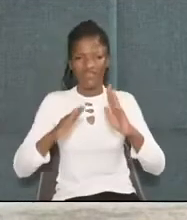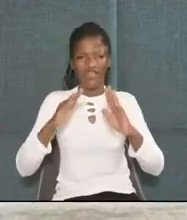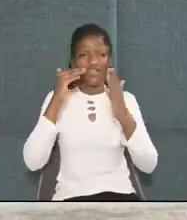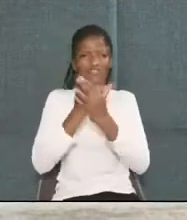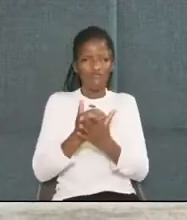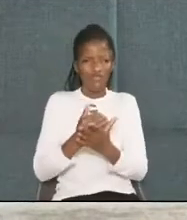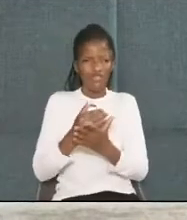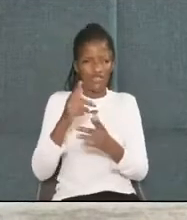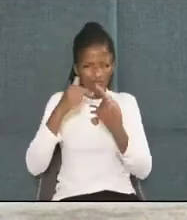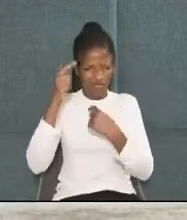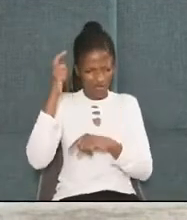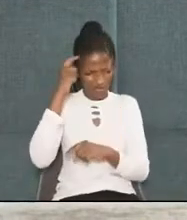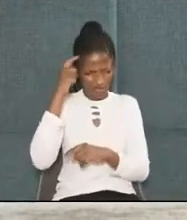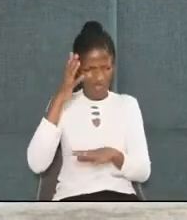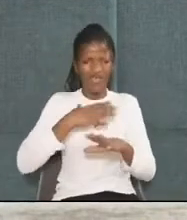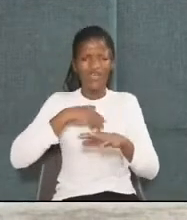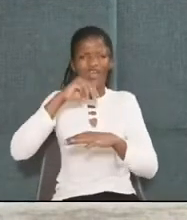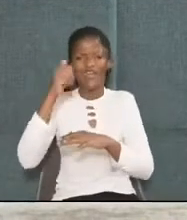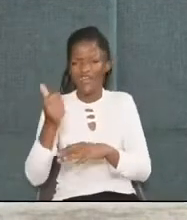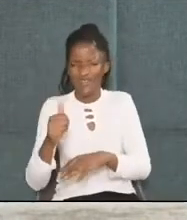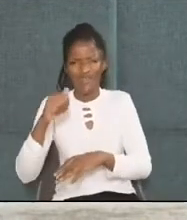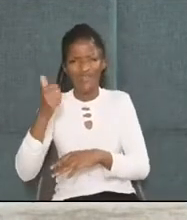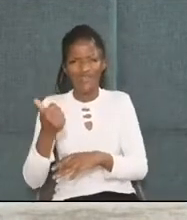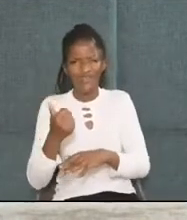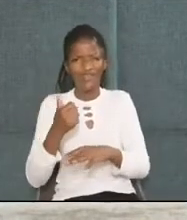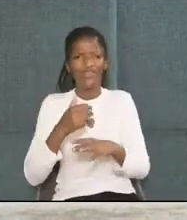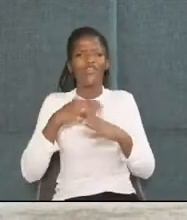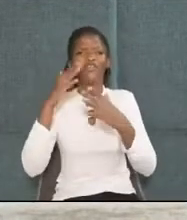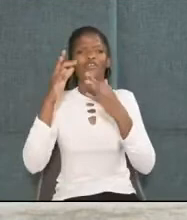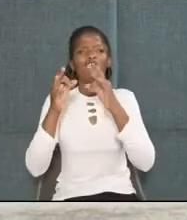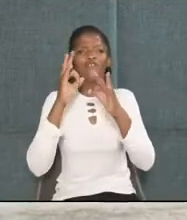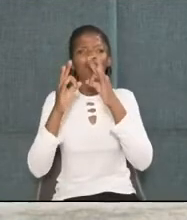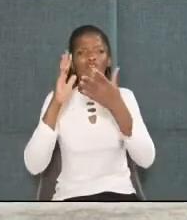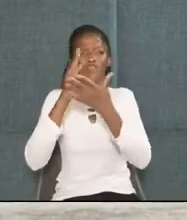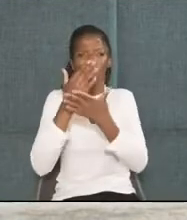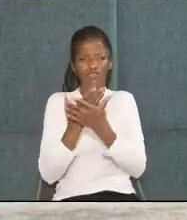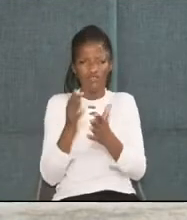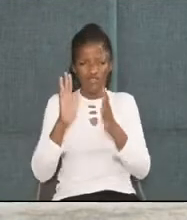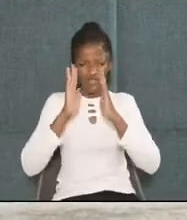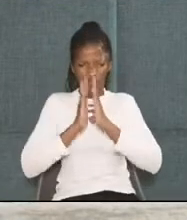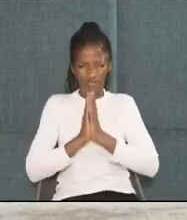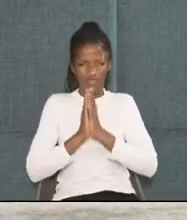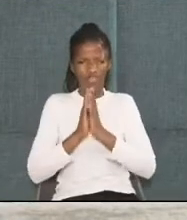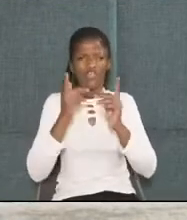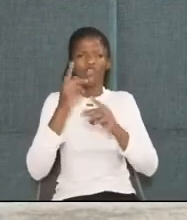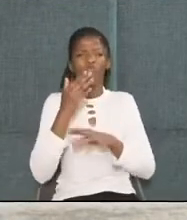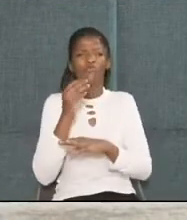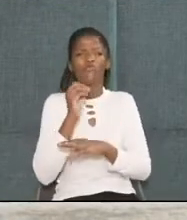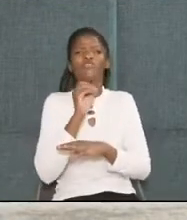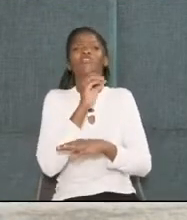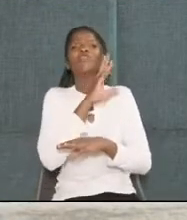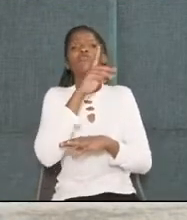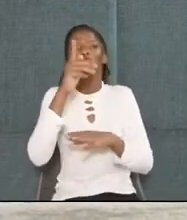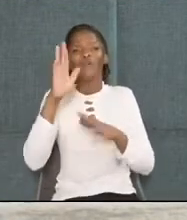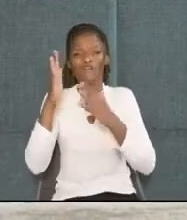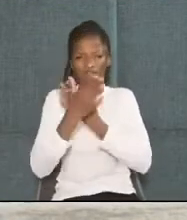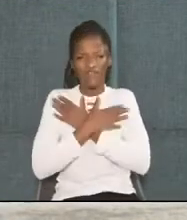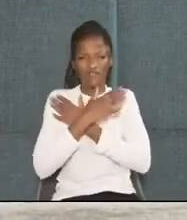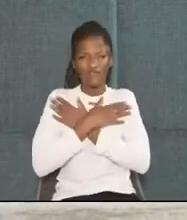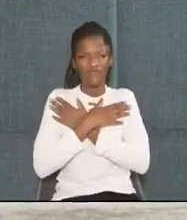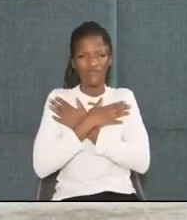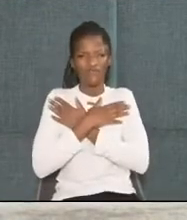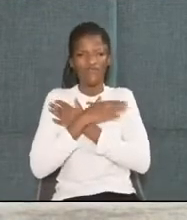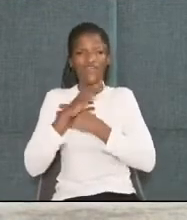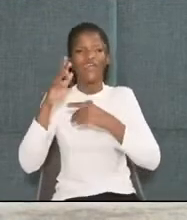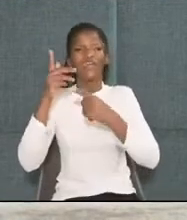hits your head. Then another, then another. Is someone throwing stones at me? You yell at your friends. No, it's the hills,